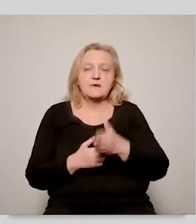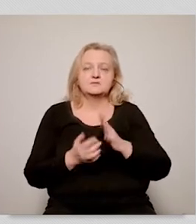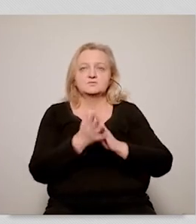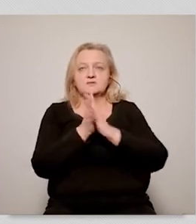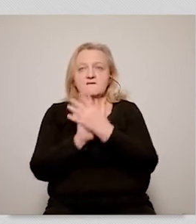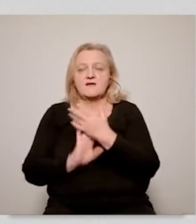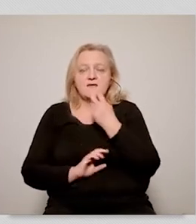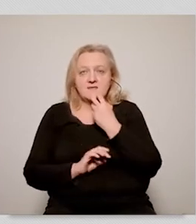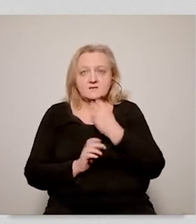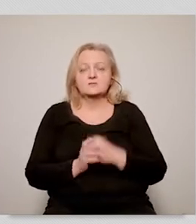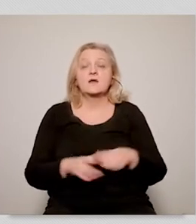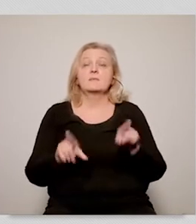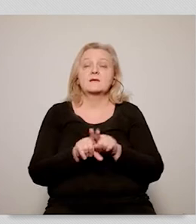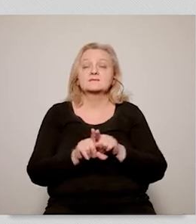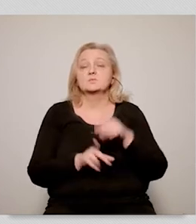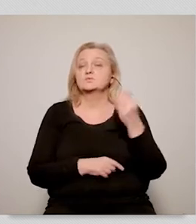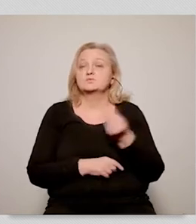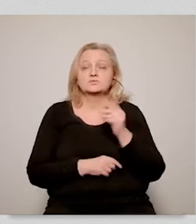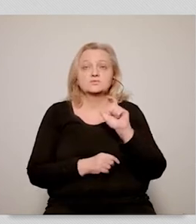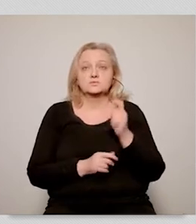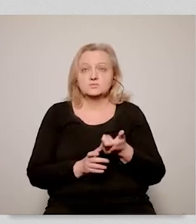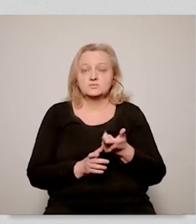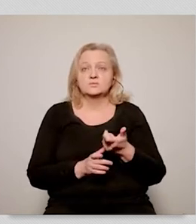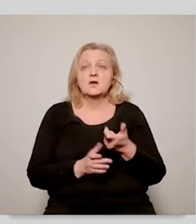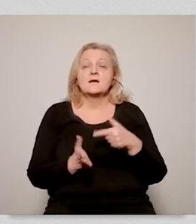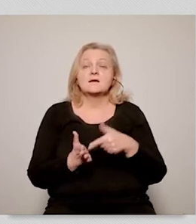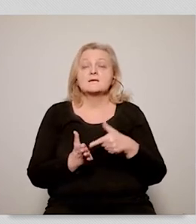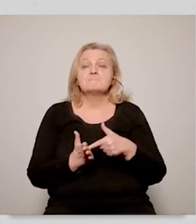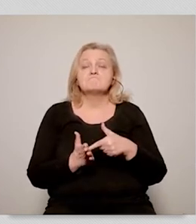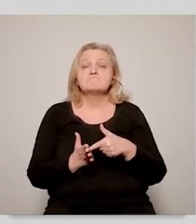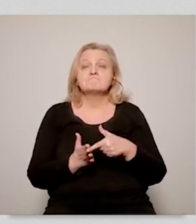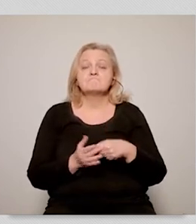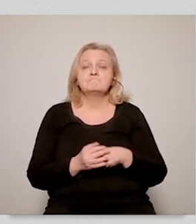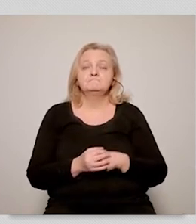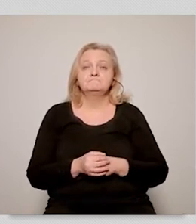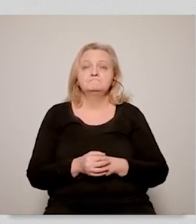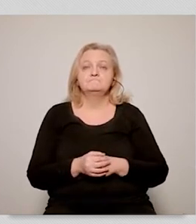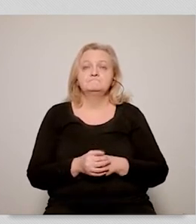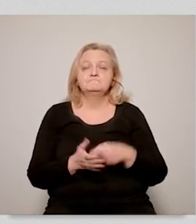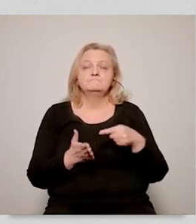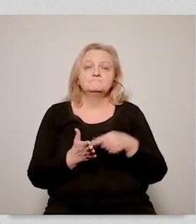what kind of challenges we are going to face also in terms of the energy transformation